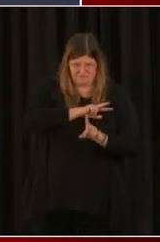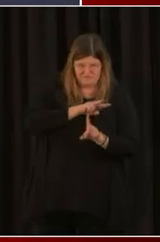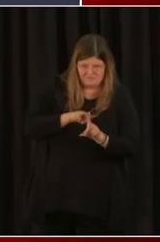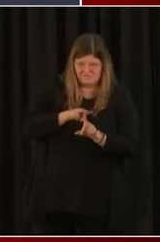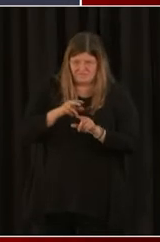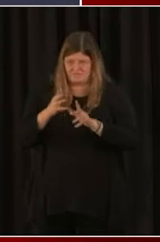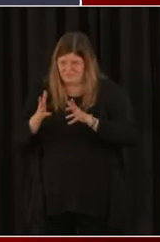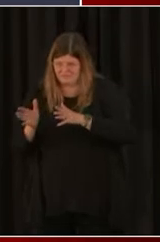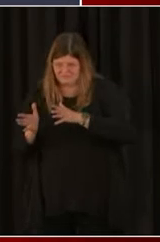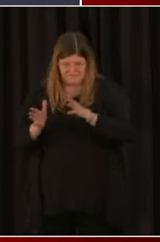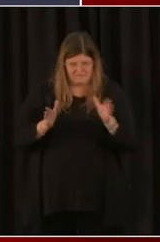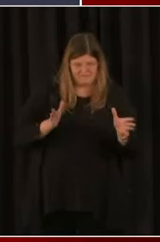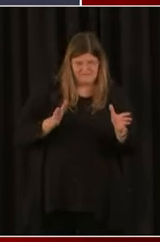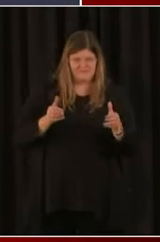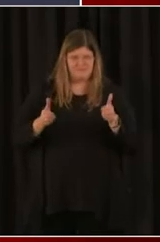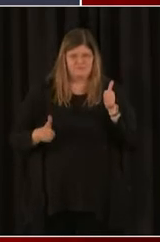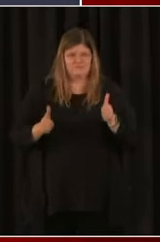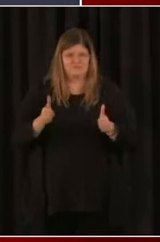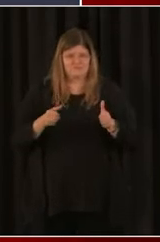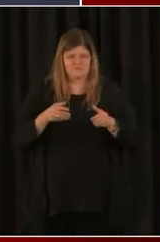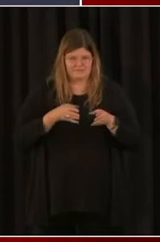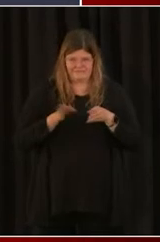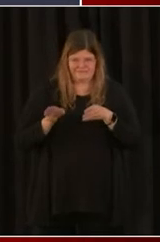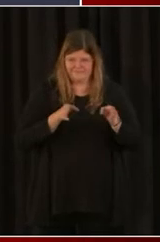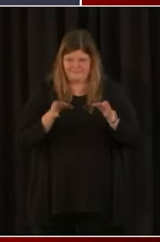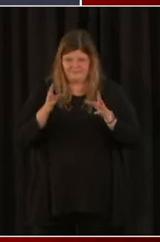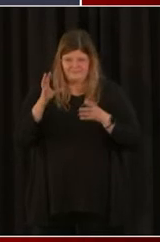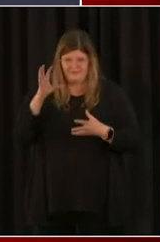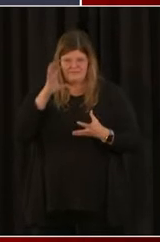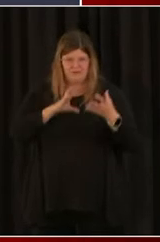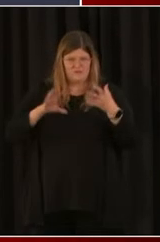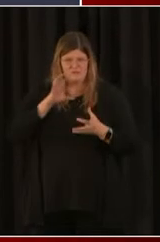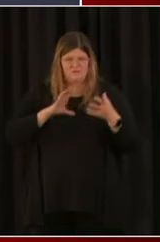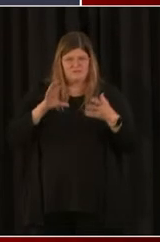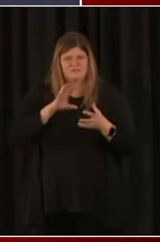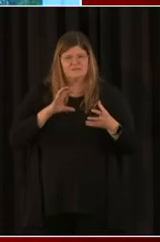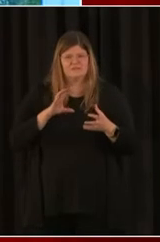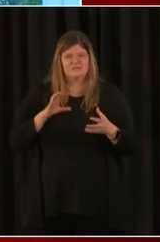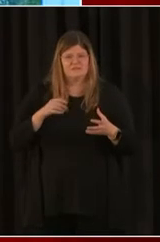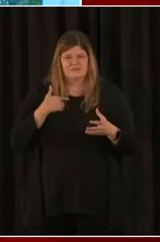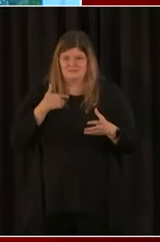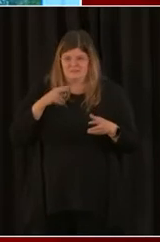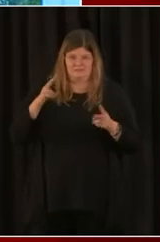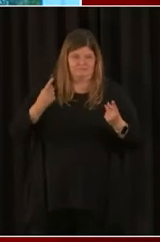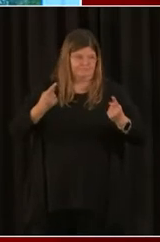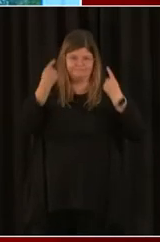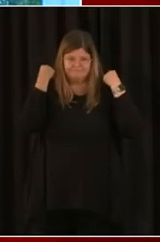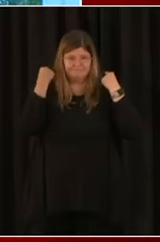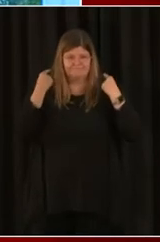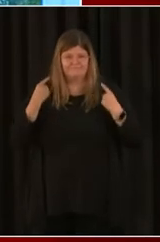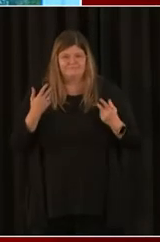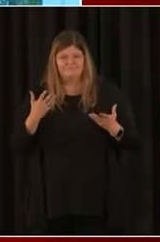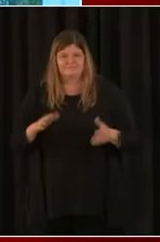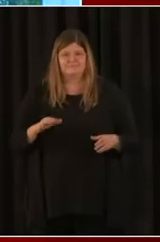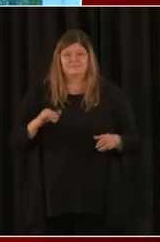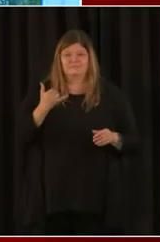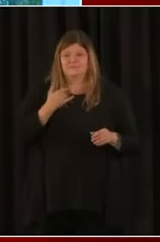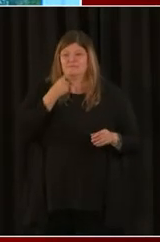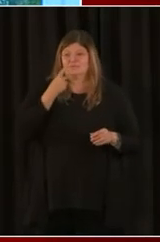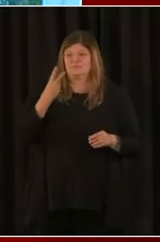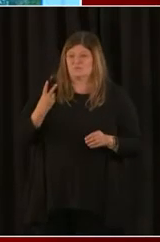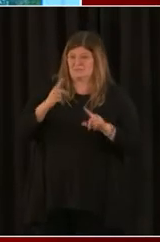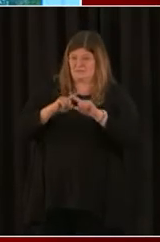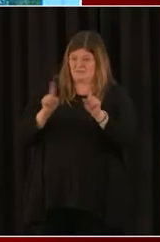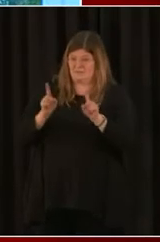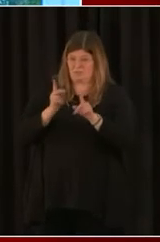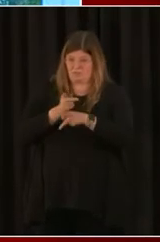All right. So there are two different – so we have two different loan programs, right? So the PPP, as you know, you apply to